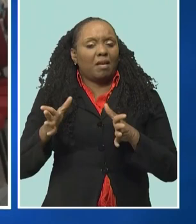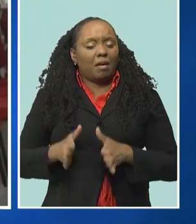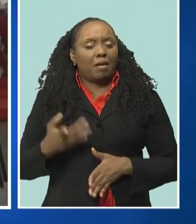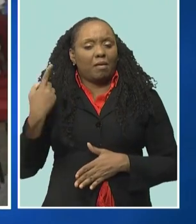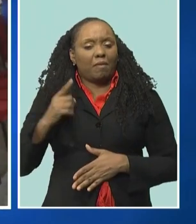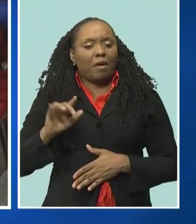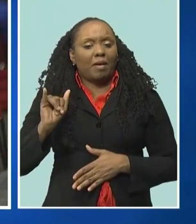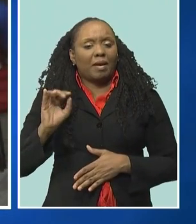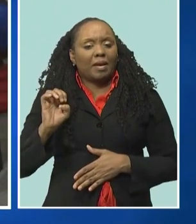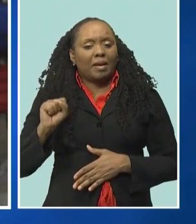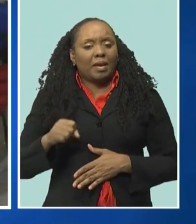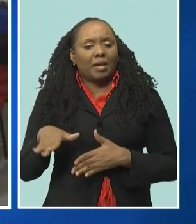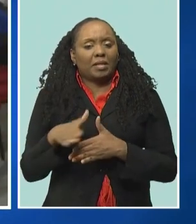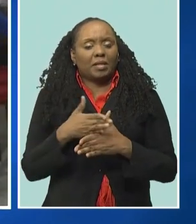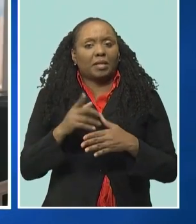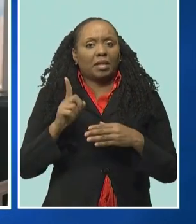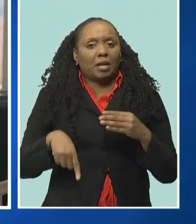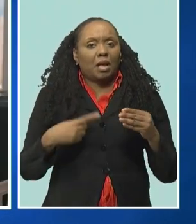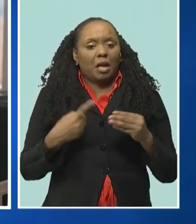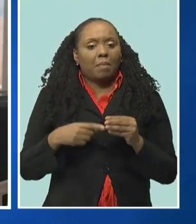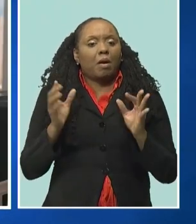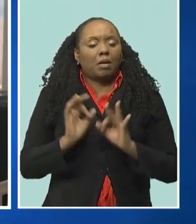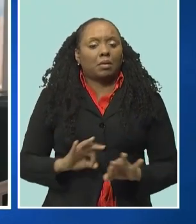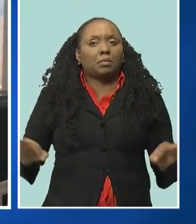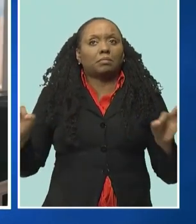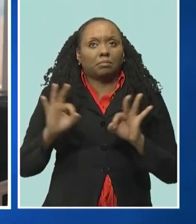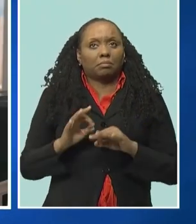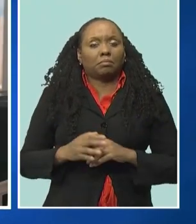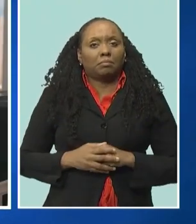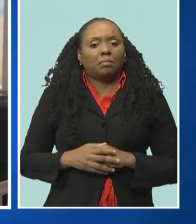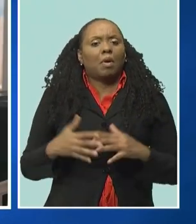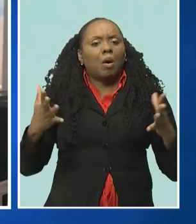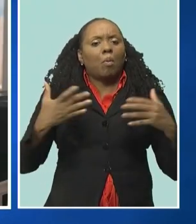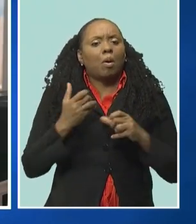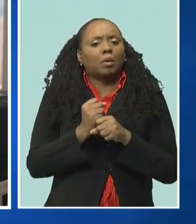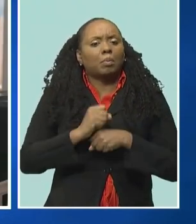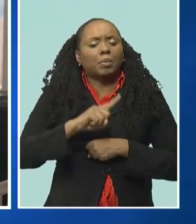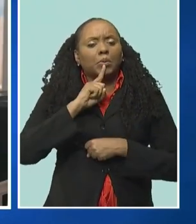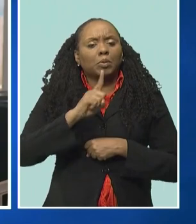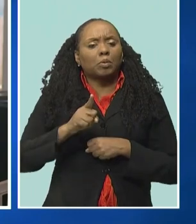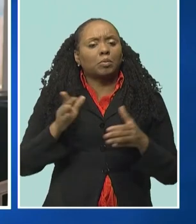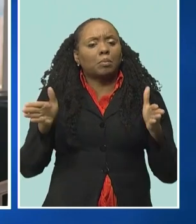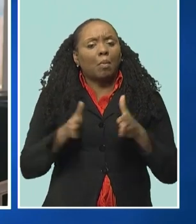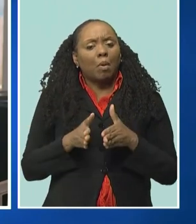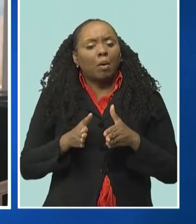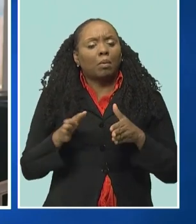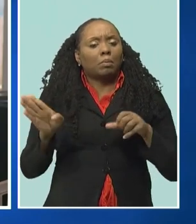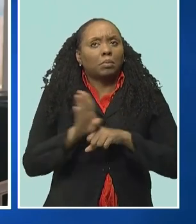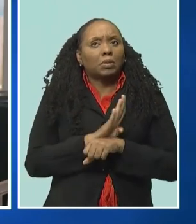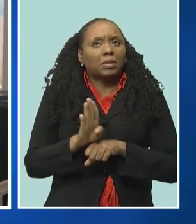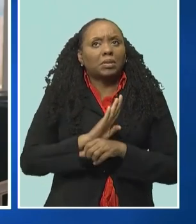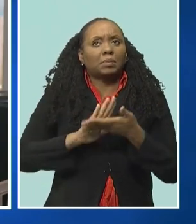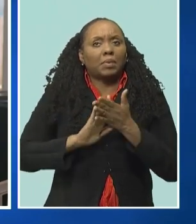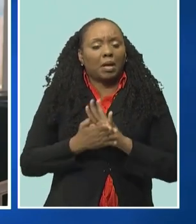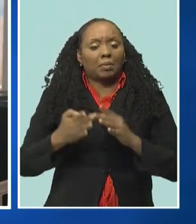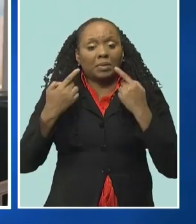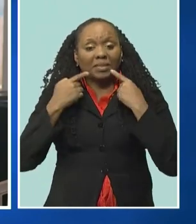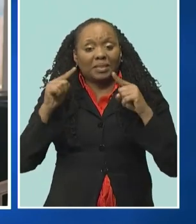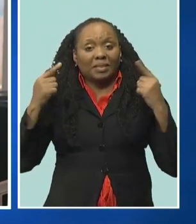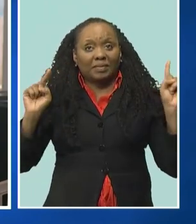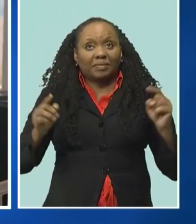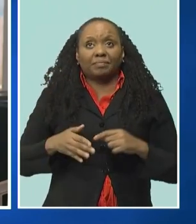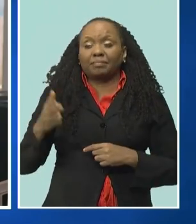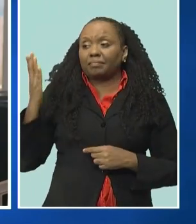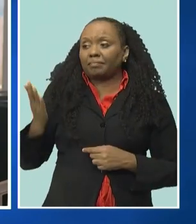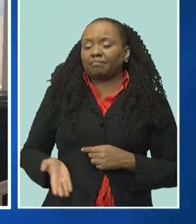important best practices and approaches when it comes to starting and maintaining successful small businesses. So many opportunities that come to me,